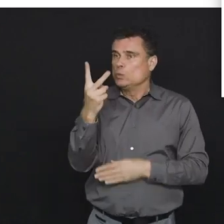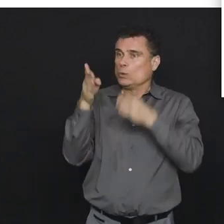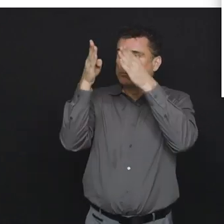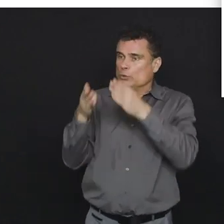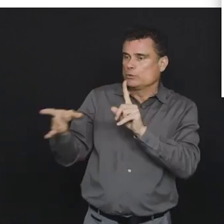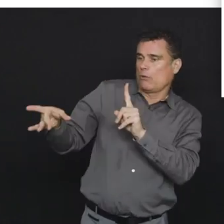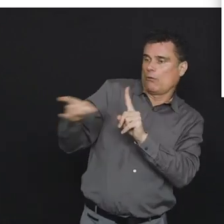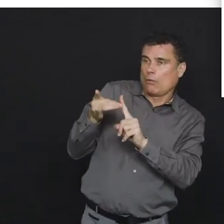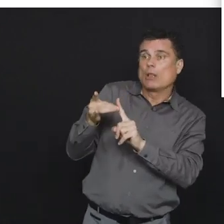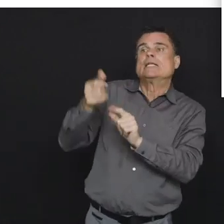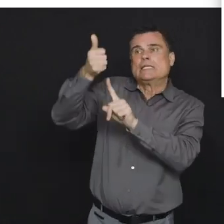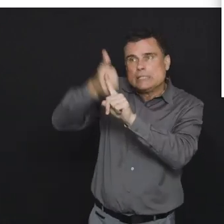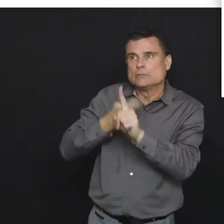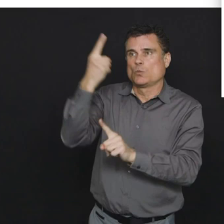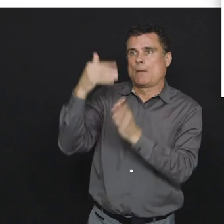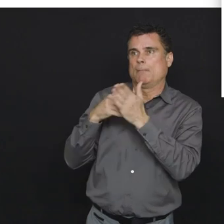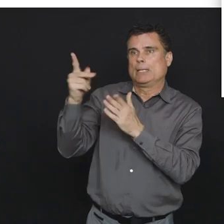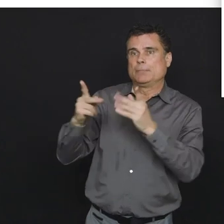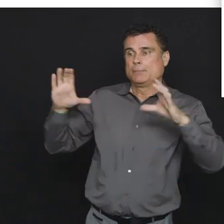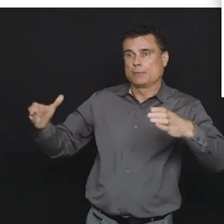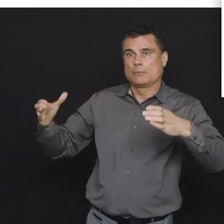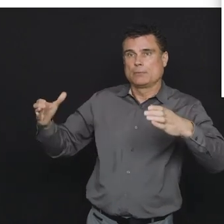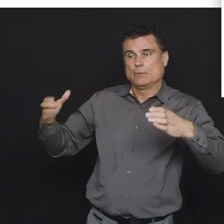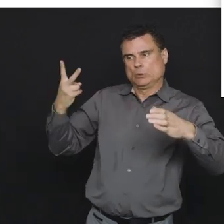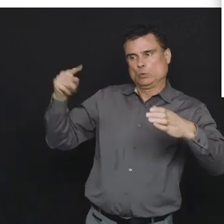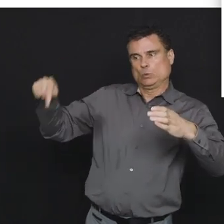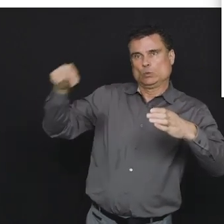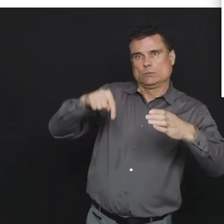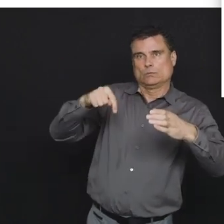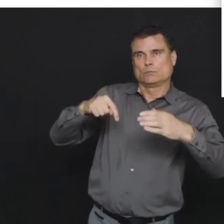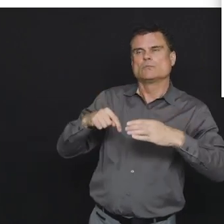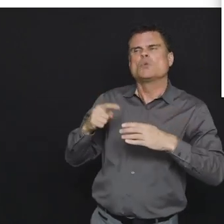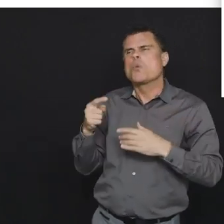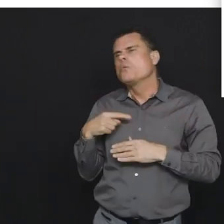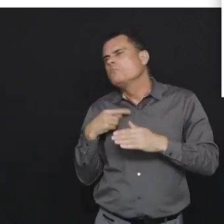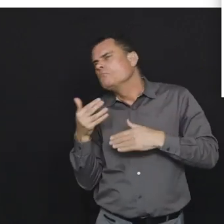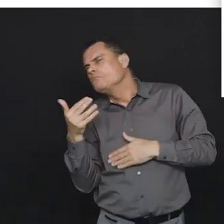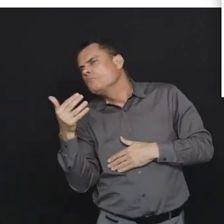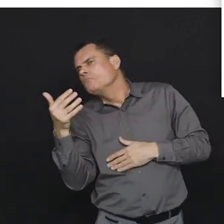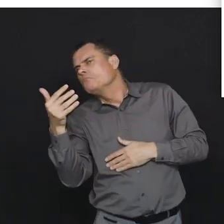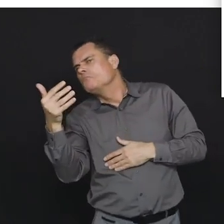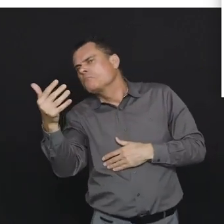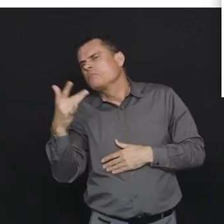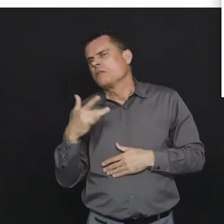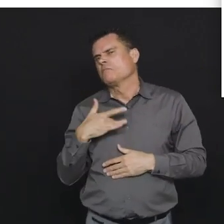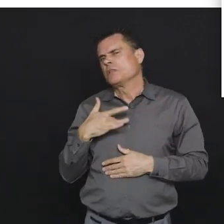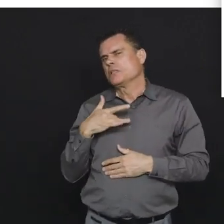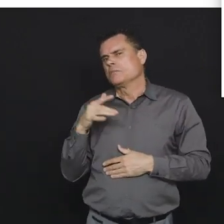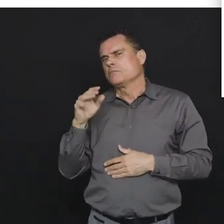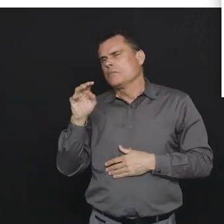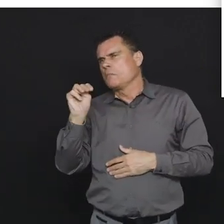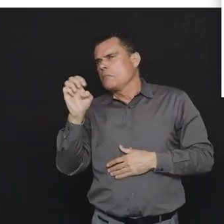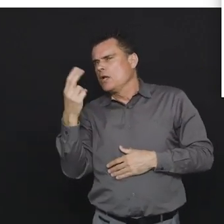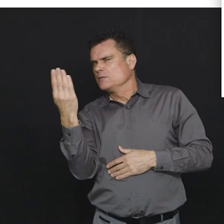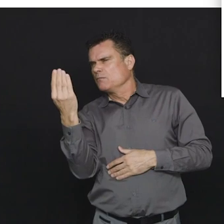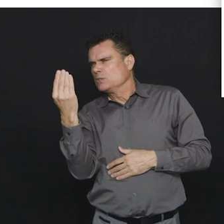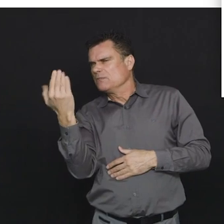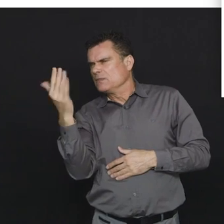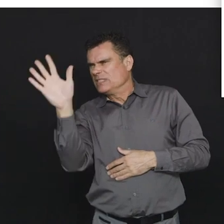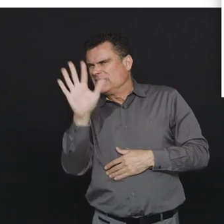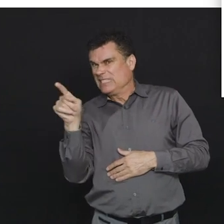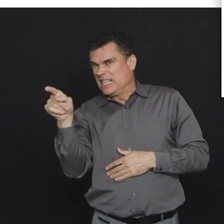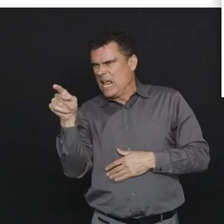two cases per million in our province. As you can see things grumbled along for a little while and then around